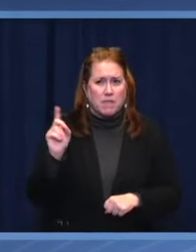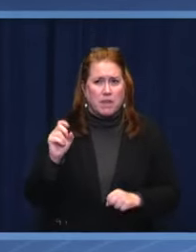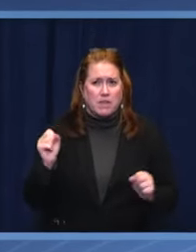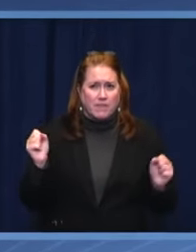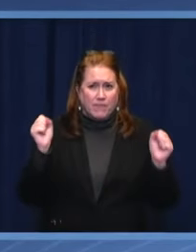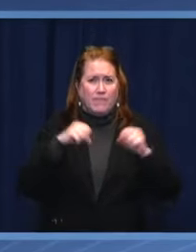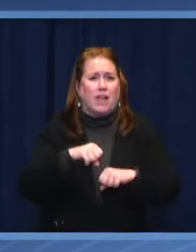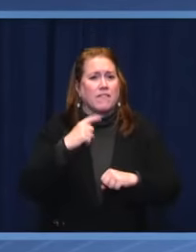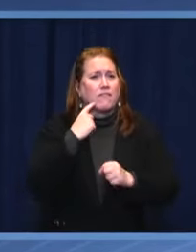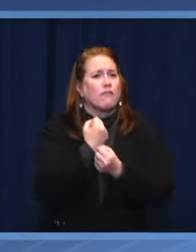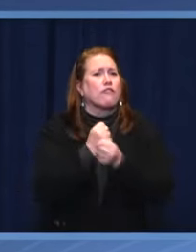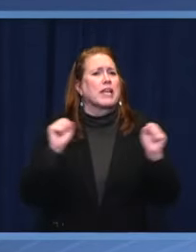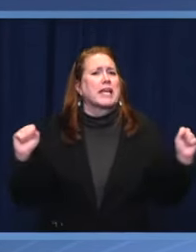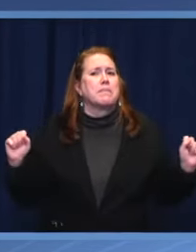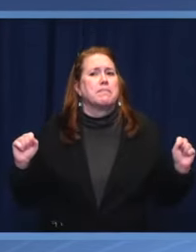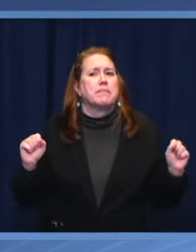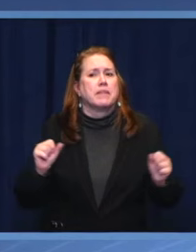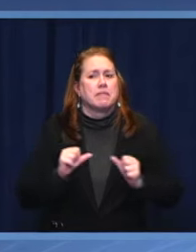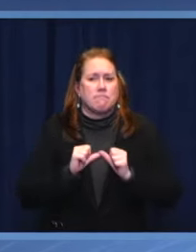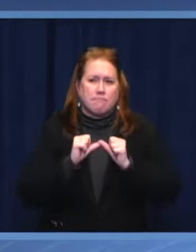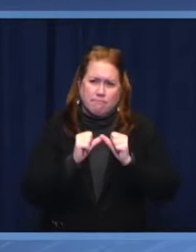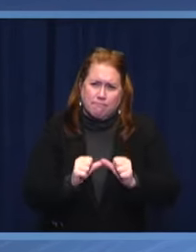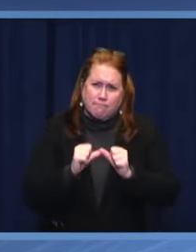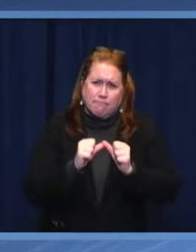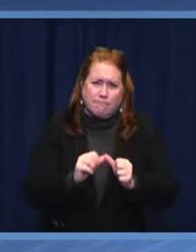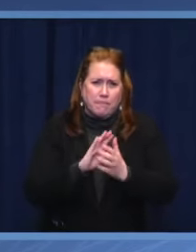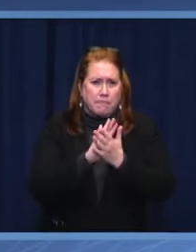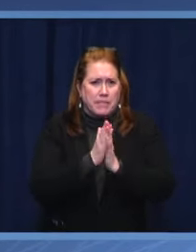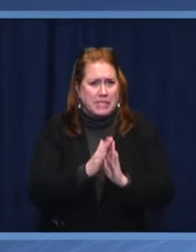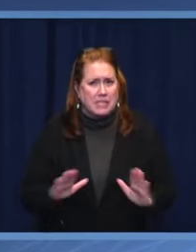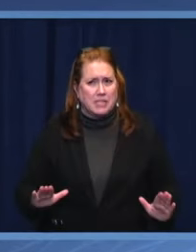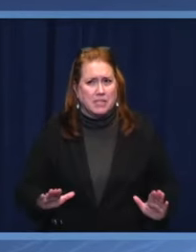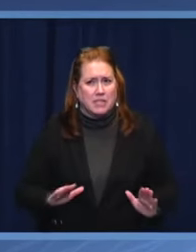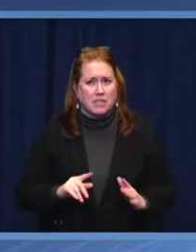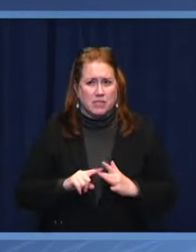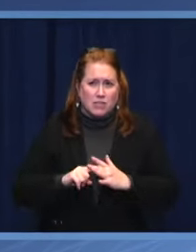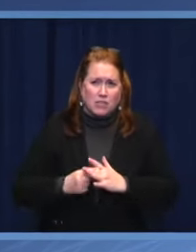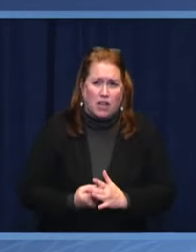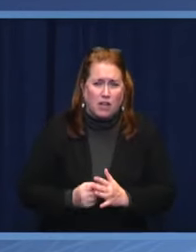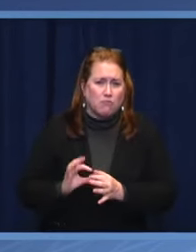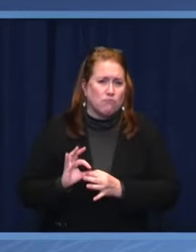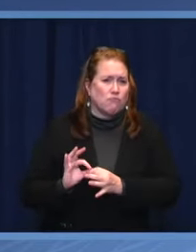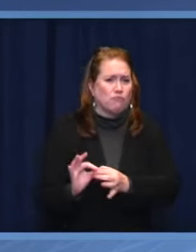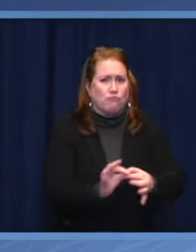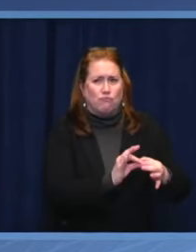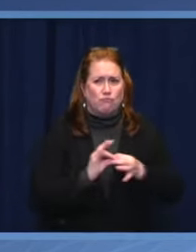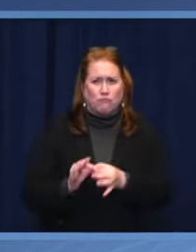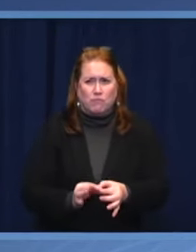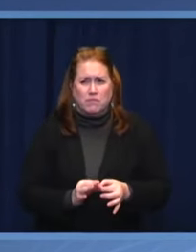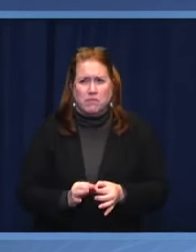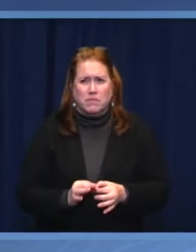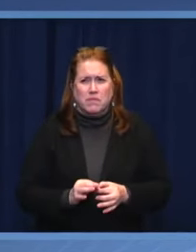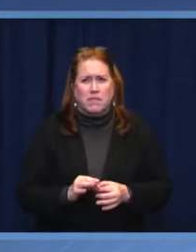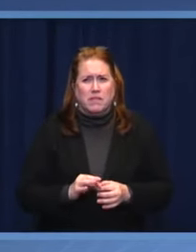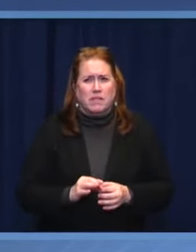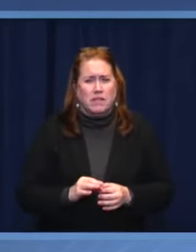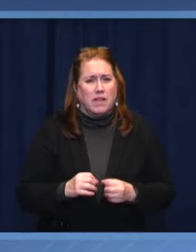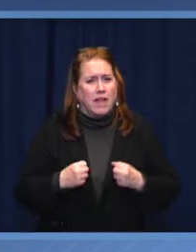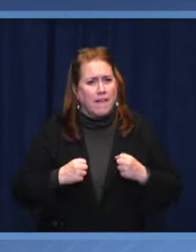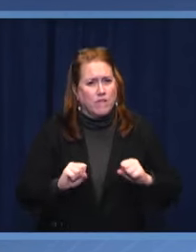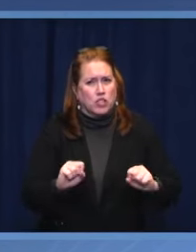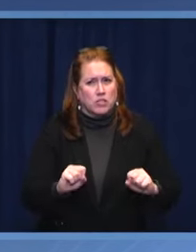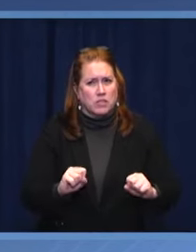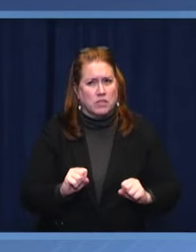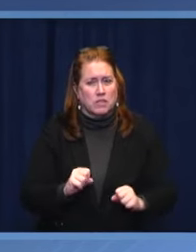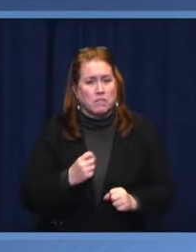preserving peace, and generating joint and coordinated efforts to ensure the